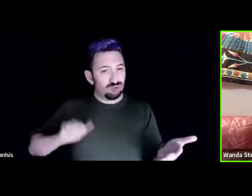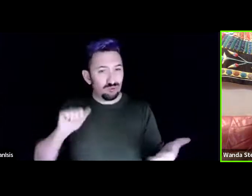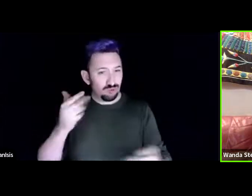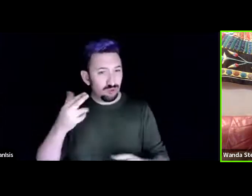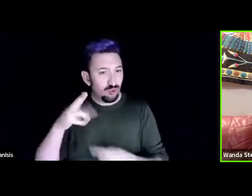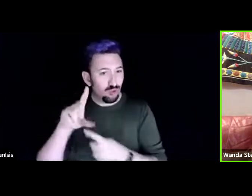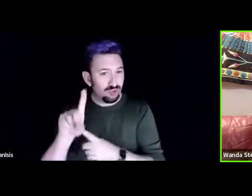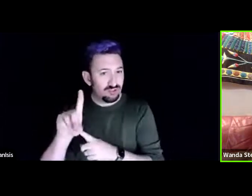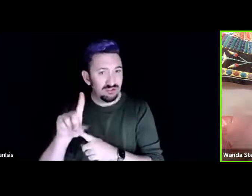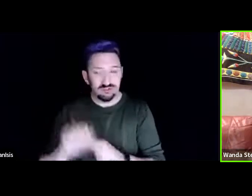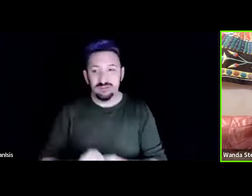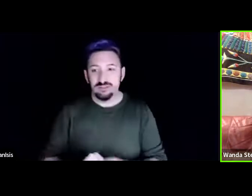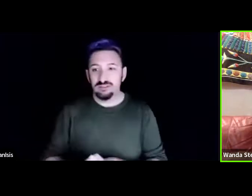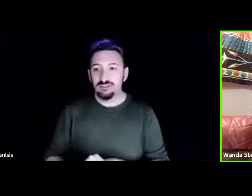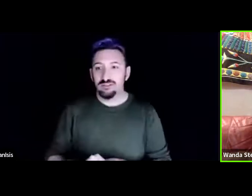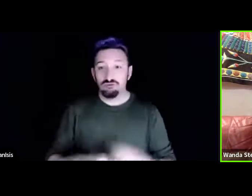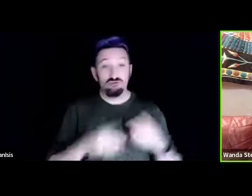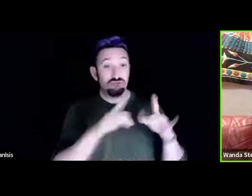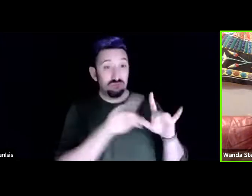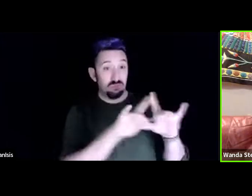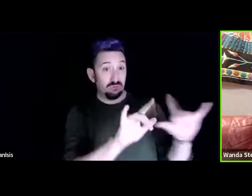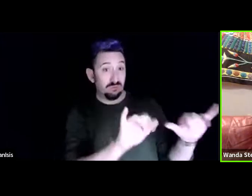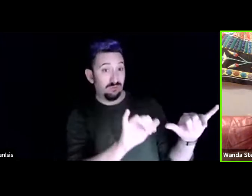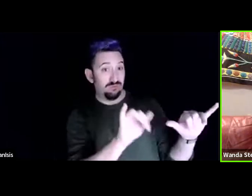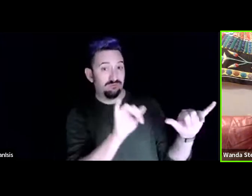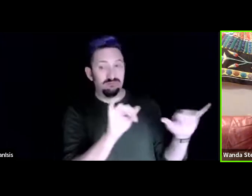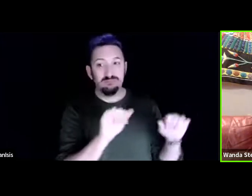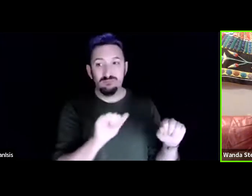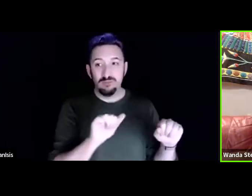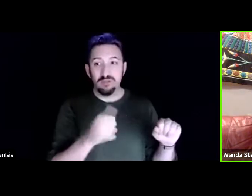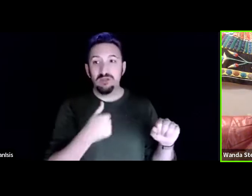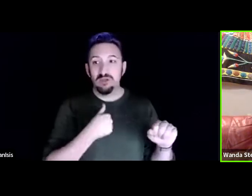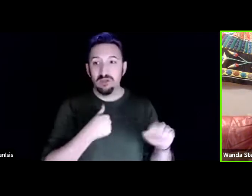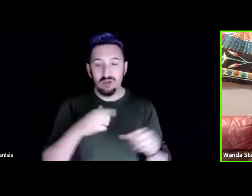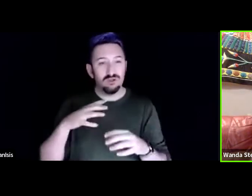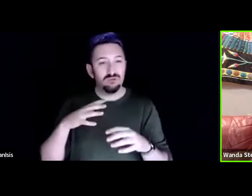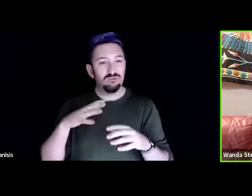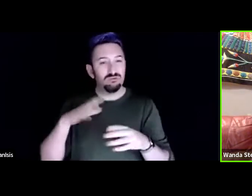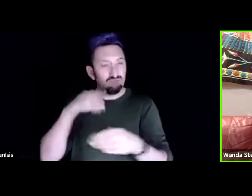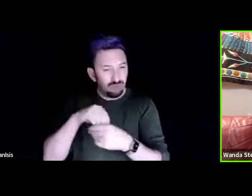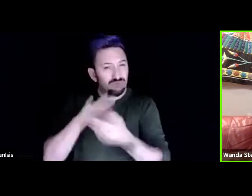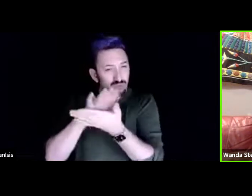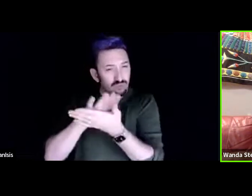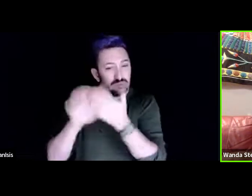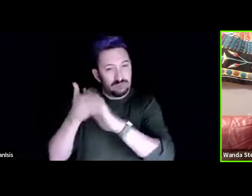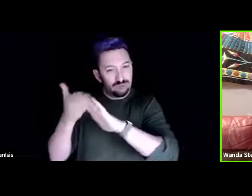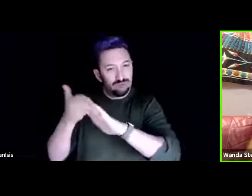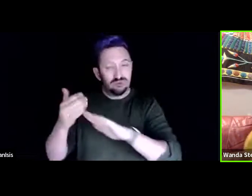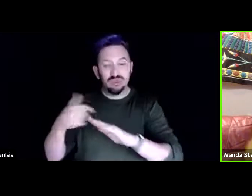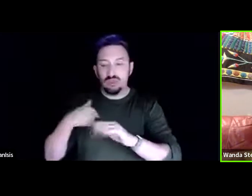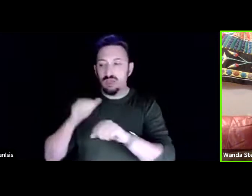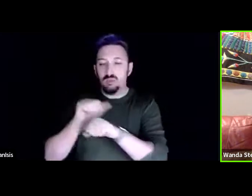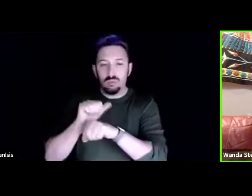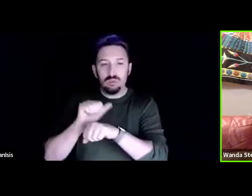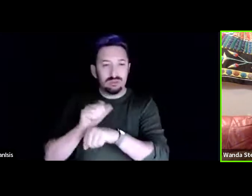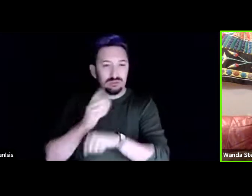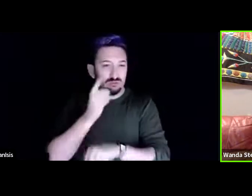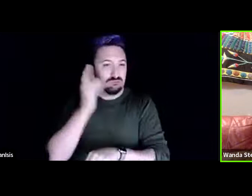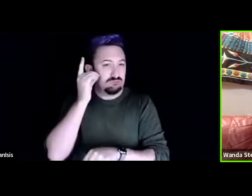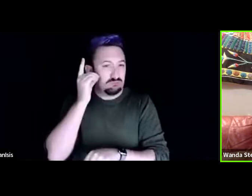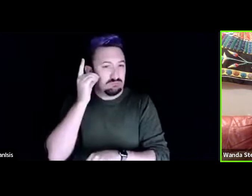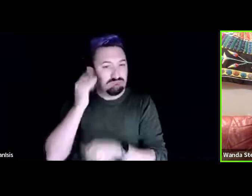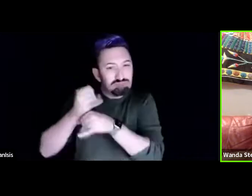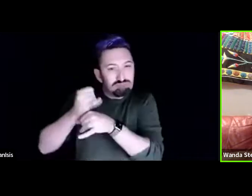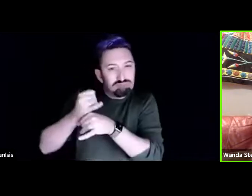at I did a lot of school administration I worked in boarding schools right before everyone were sort of